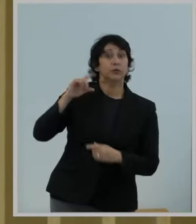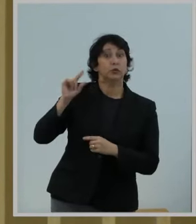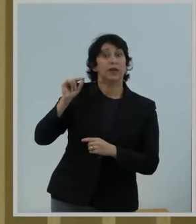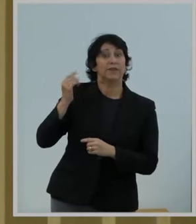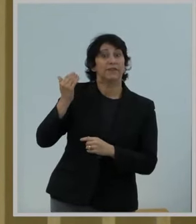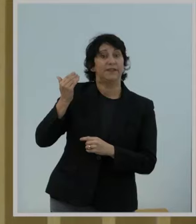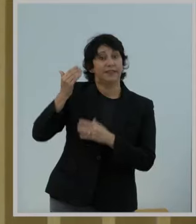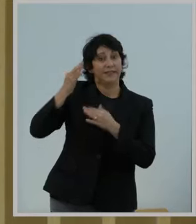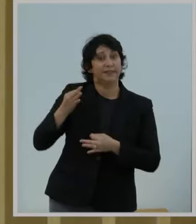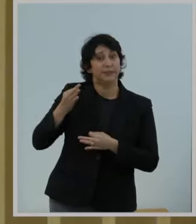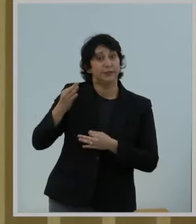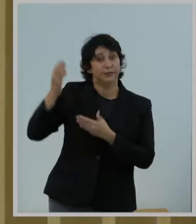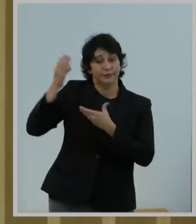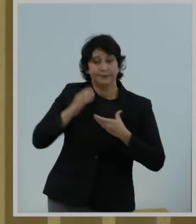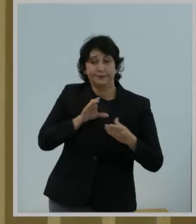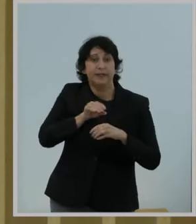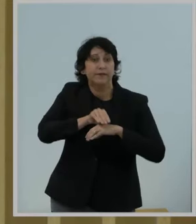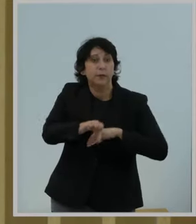II decision.